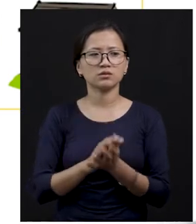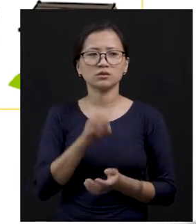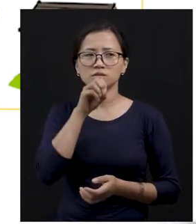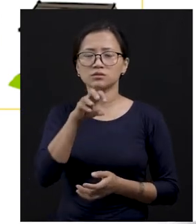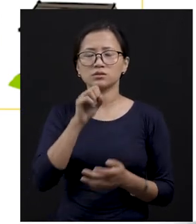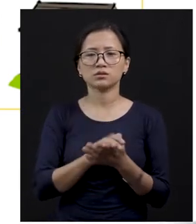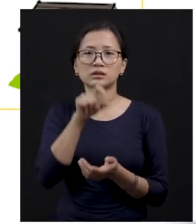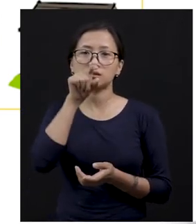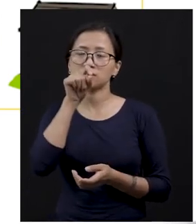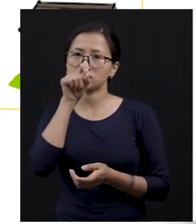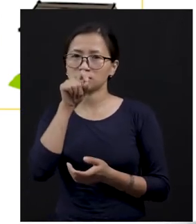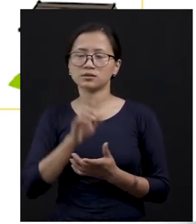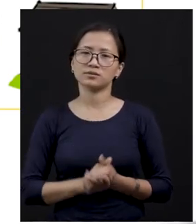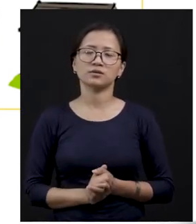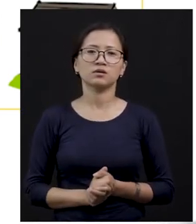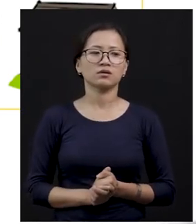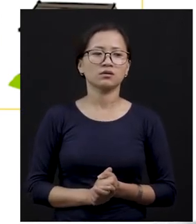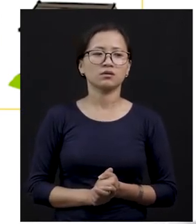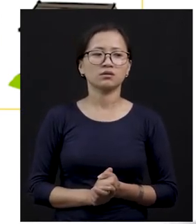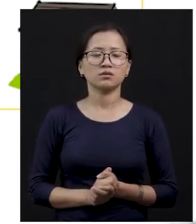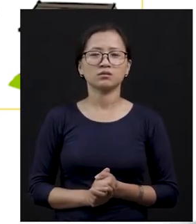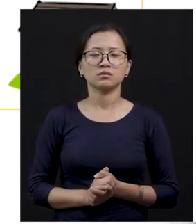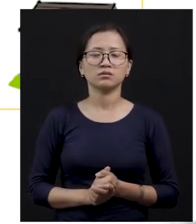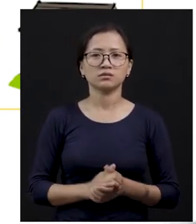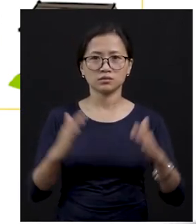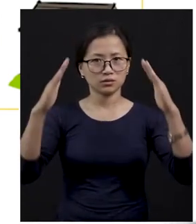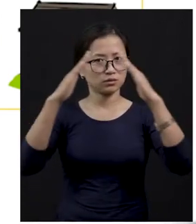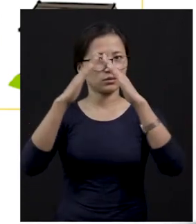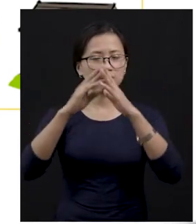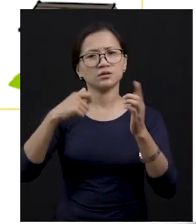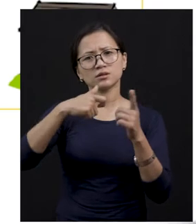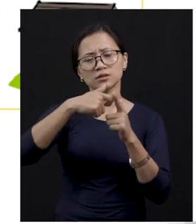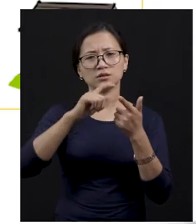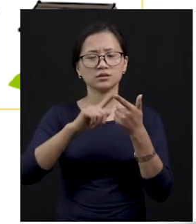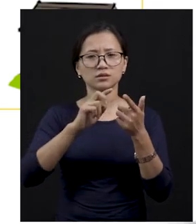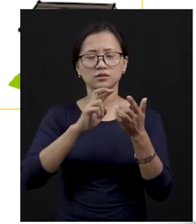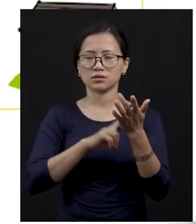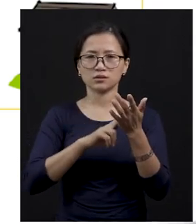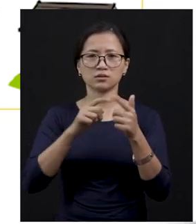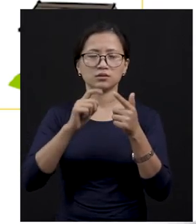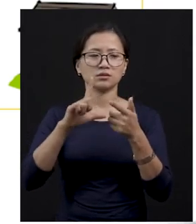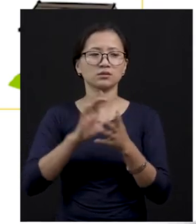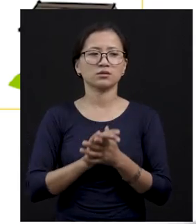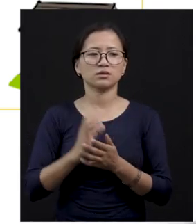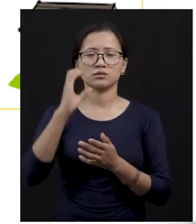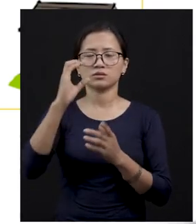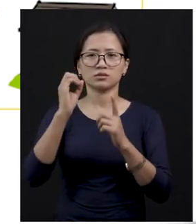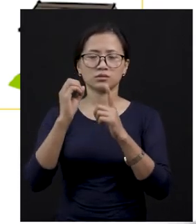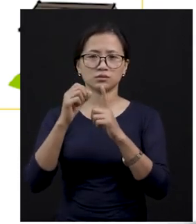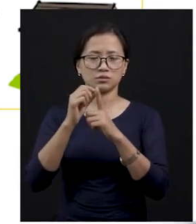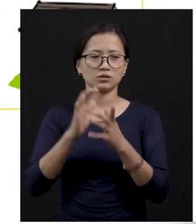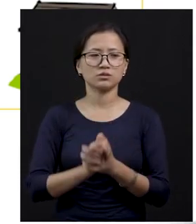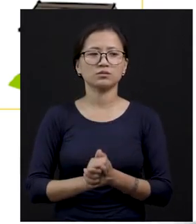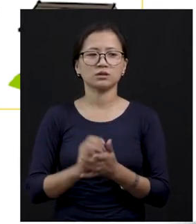and hen. And there are, you know, shelters, kennel, coop, pigsty, stable